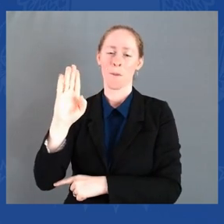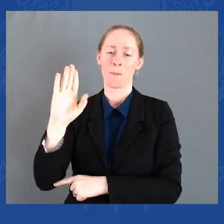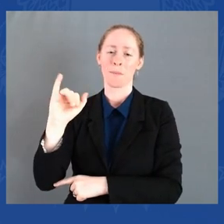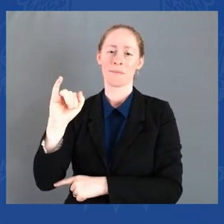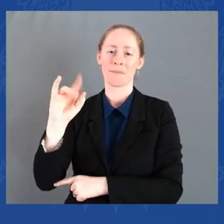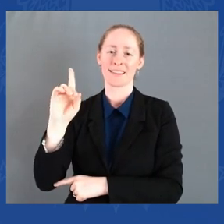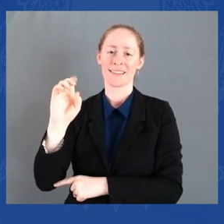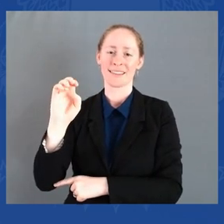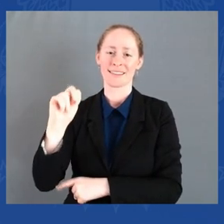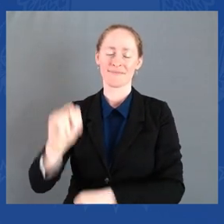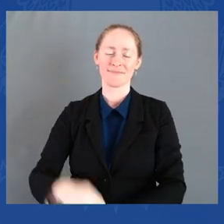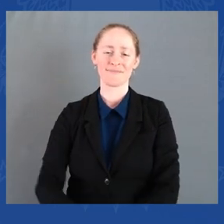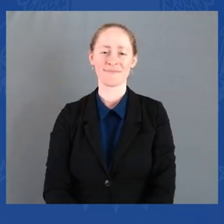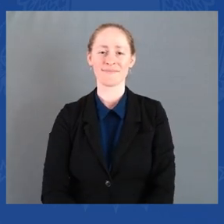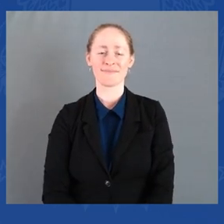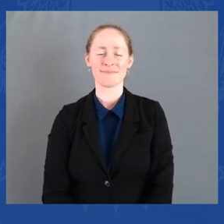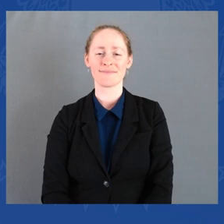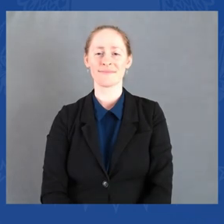President